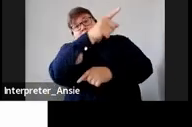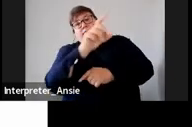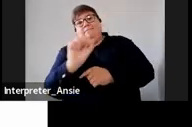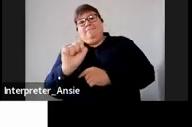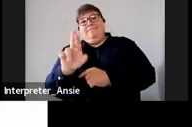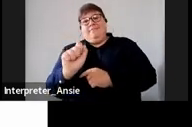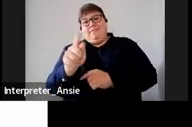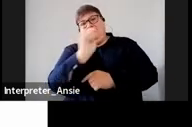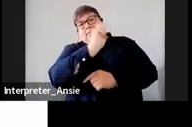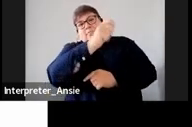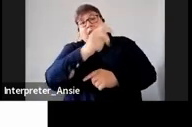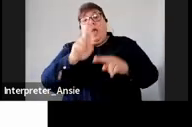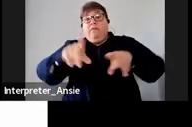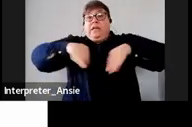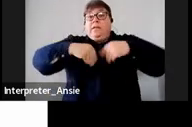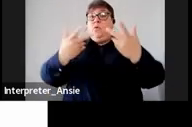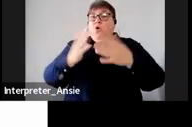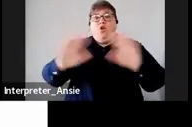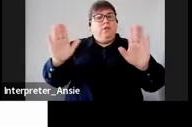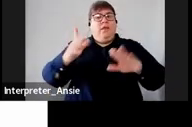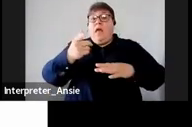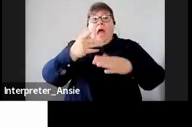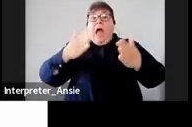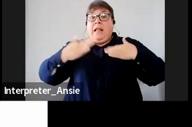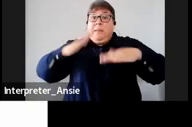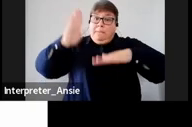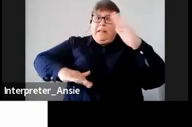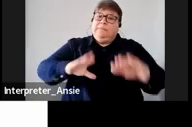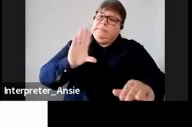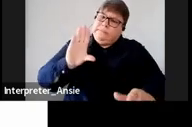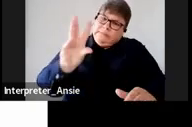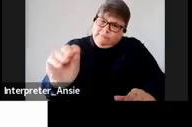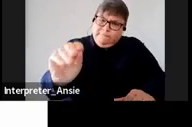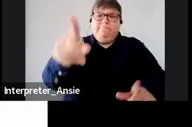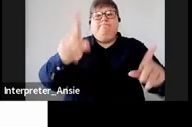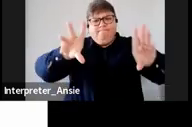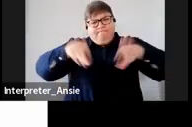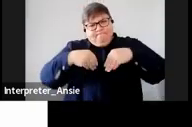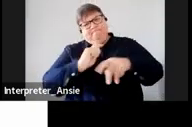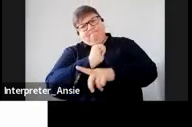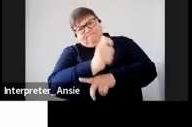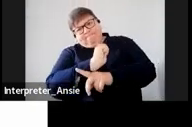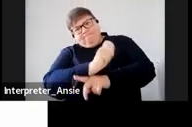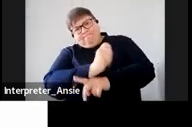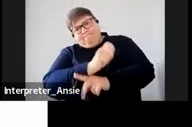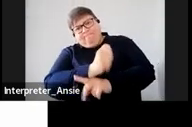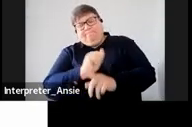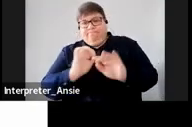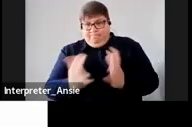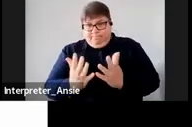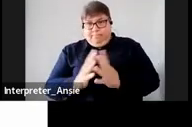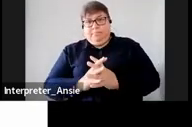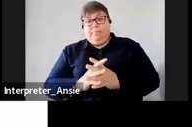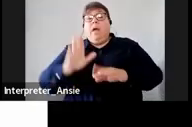you agree or disagree with the admin penalty it is advisable to submit the outstanding return to stop further admin penalties the